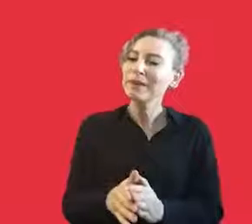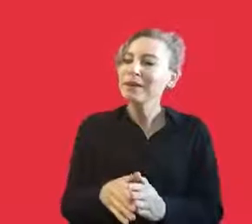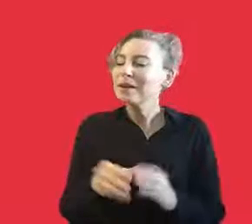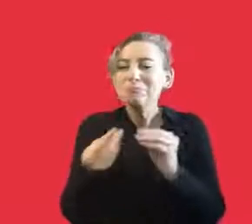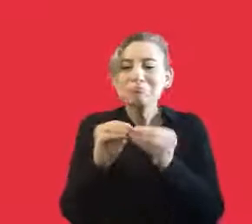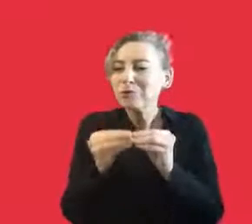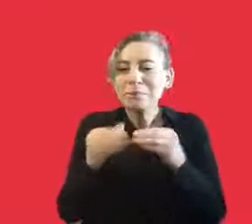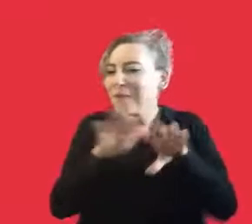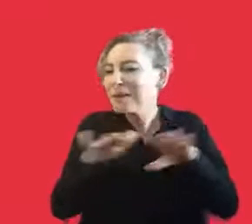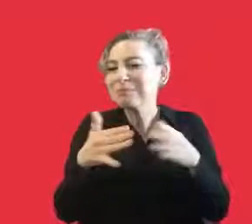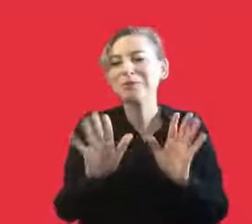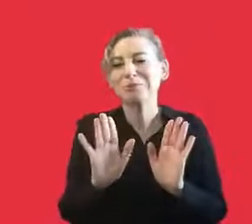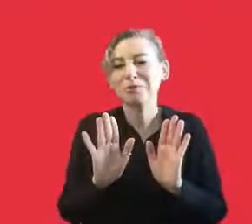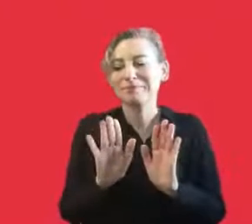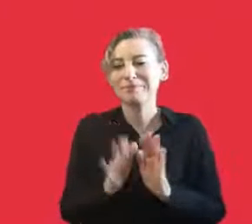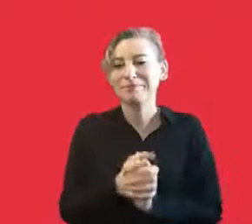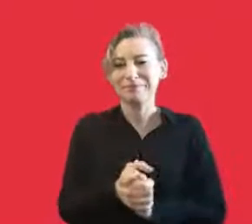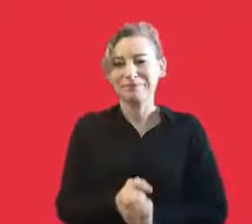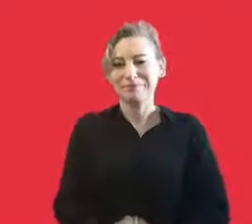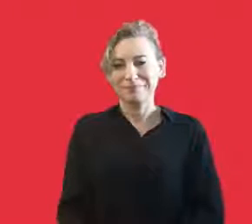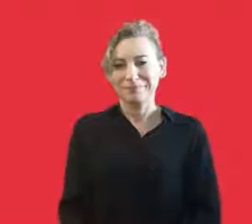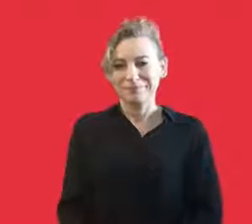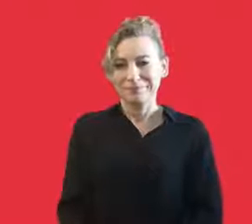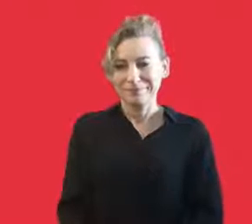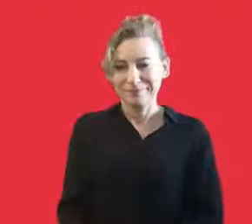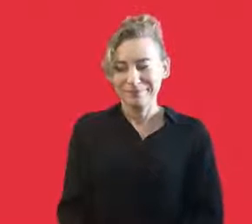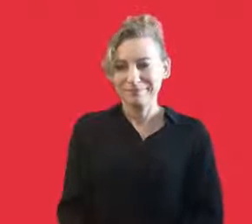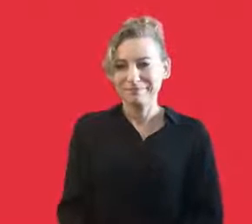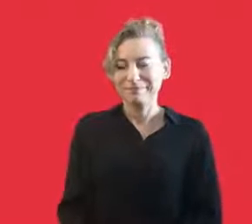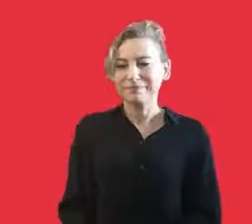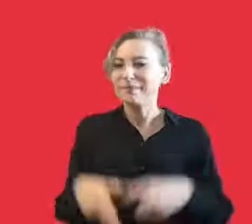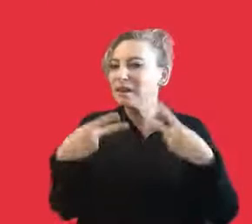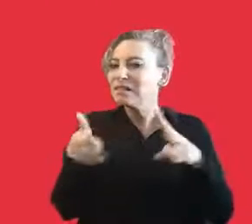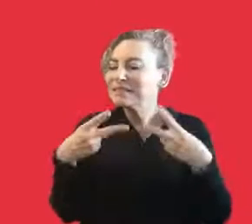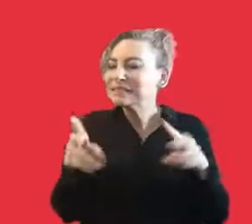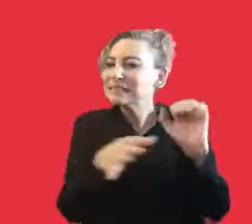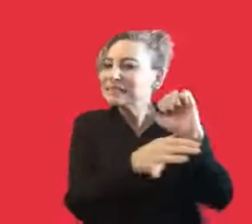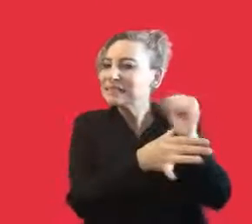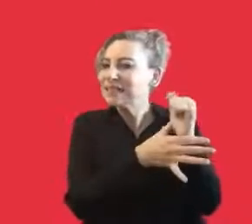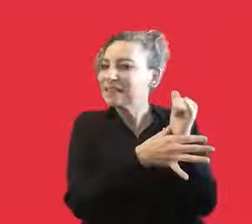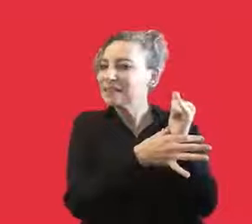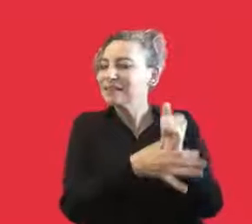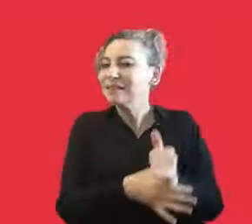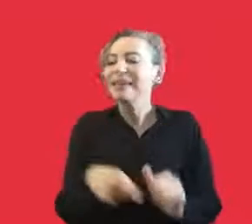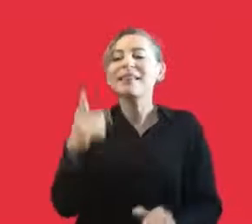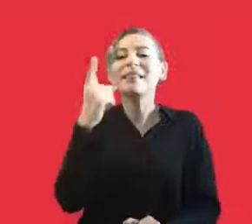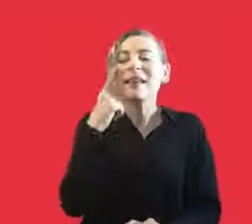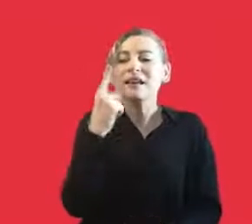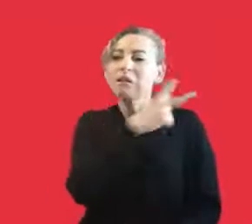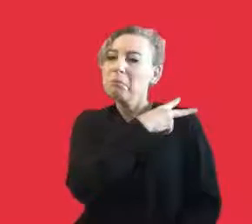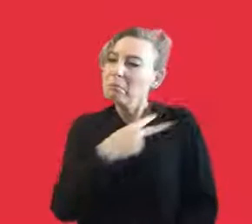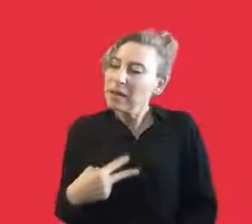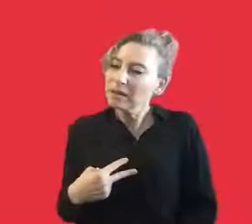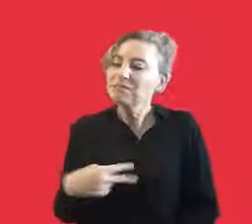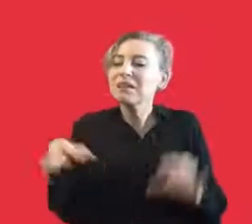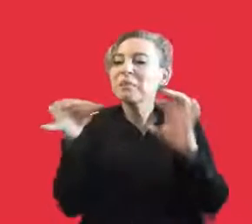to be so. Because honestly, our problems are not ending. And the independent area art is actually